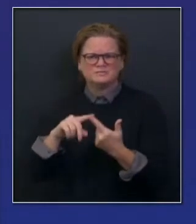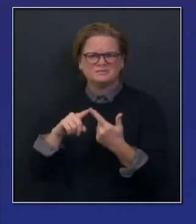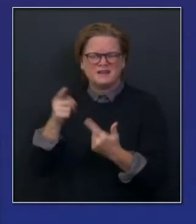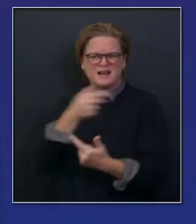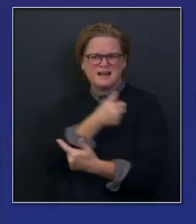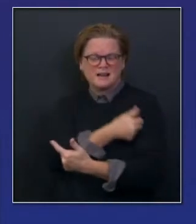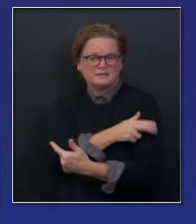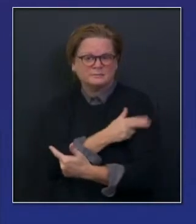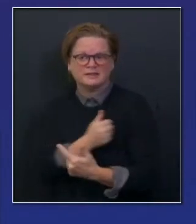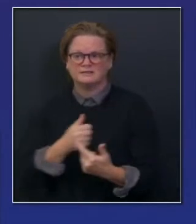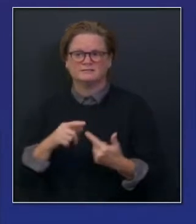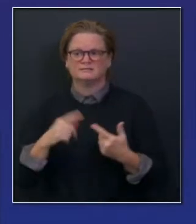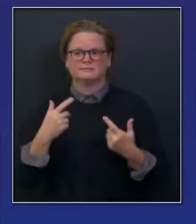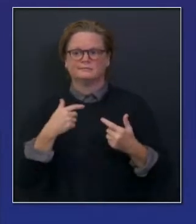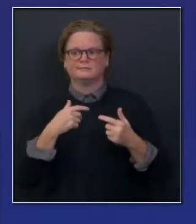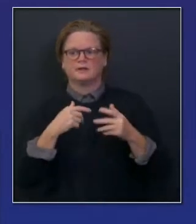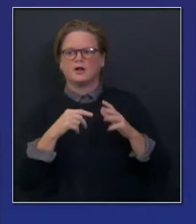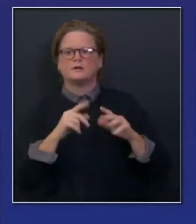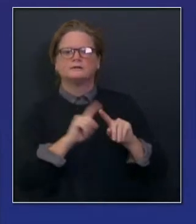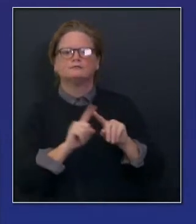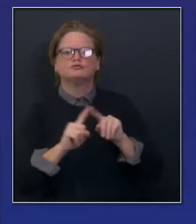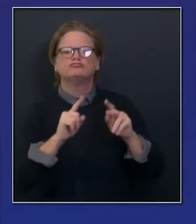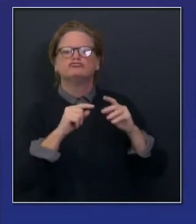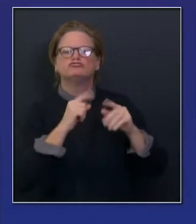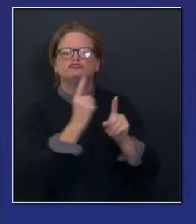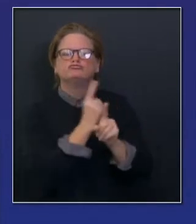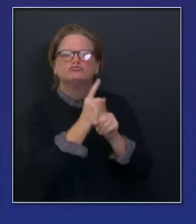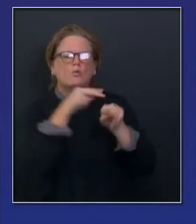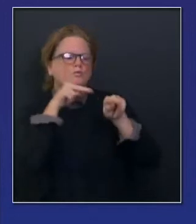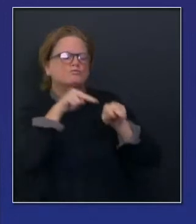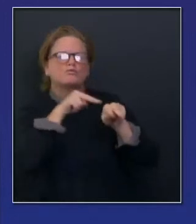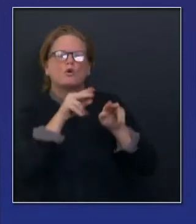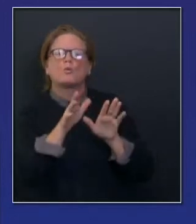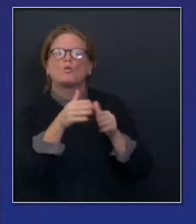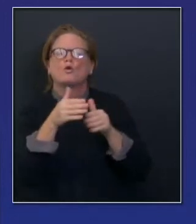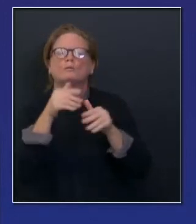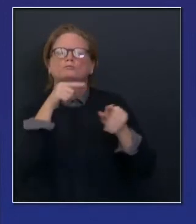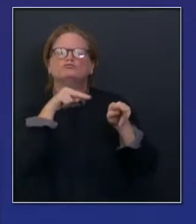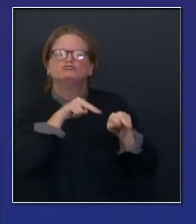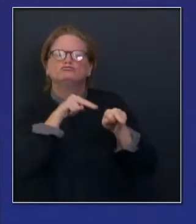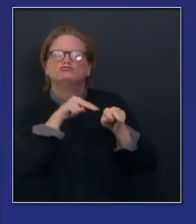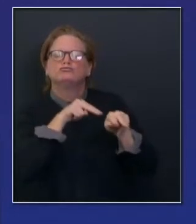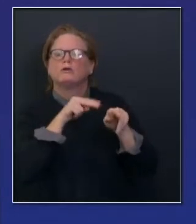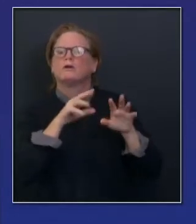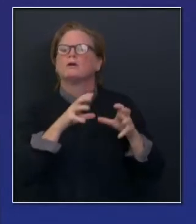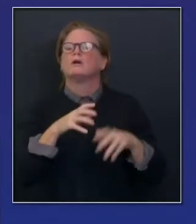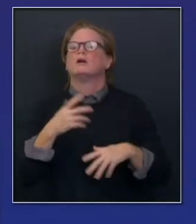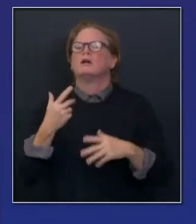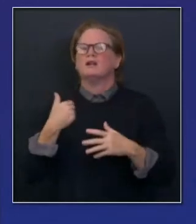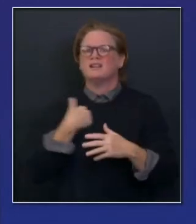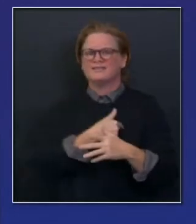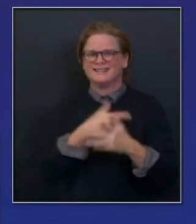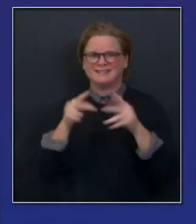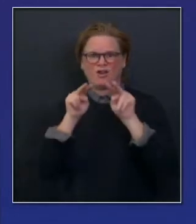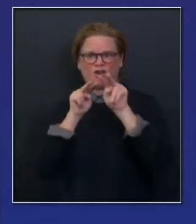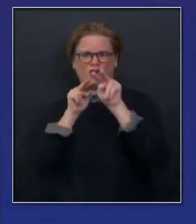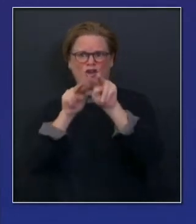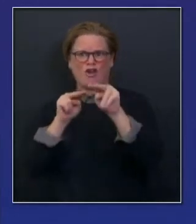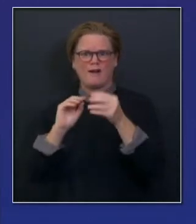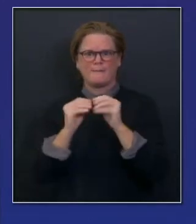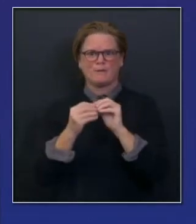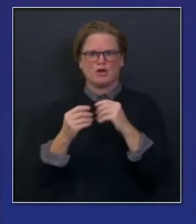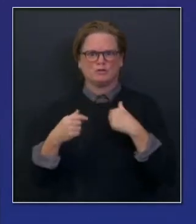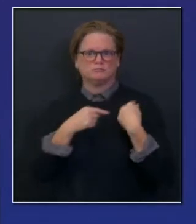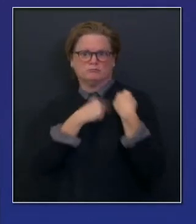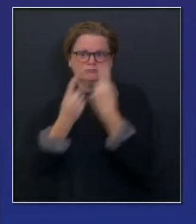medical and surgical units. Here's what the staffing ratios fundamentally do. Go from 1.2 nurse-to-ICU patient ratio